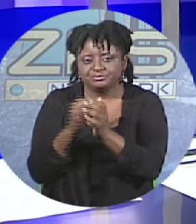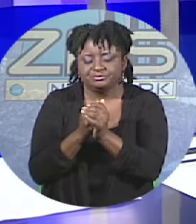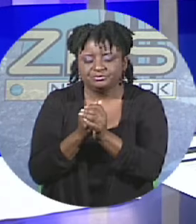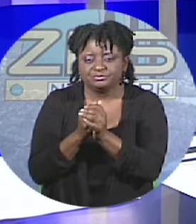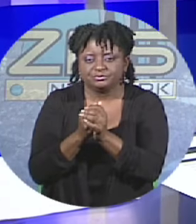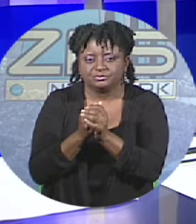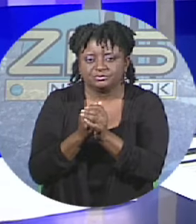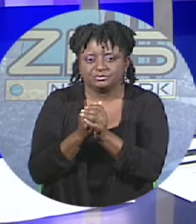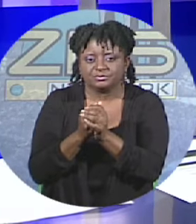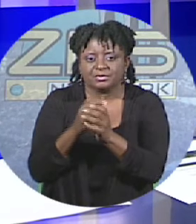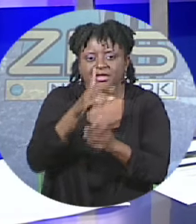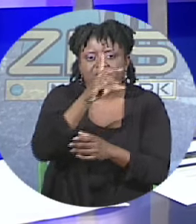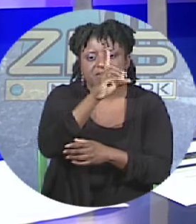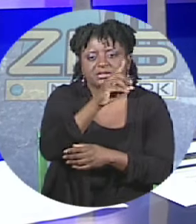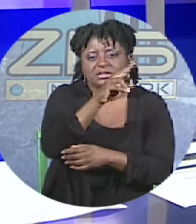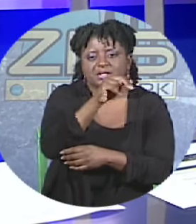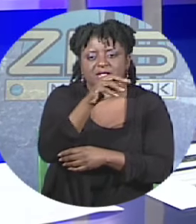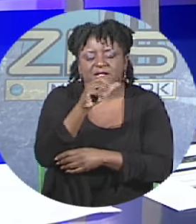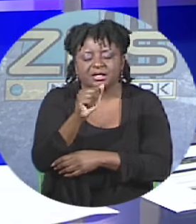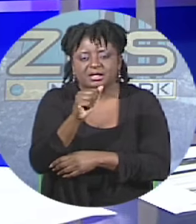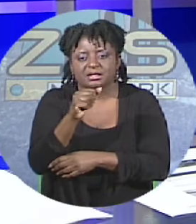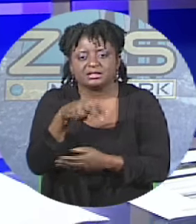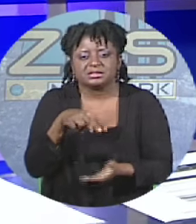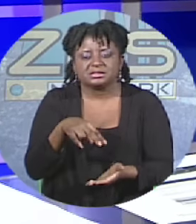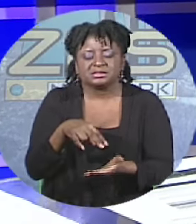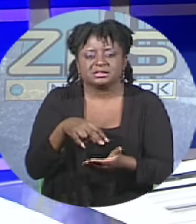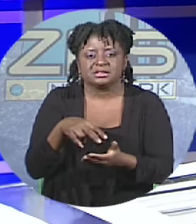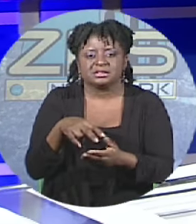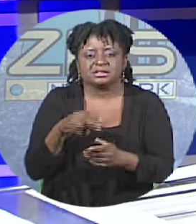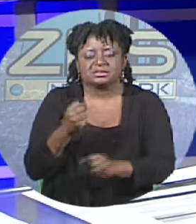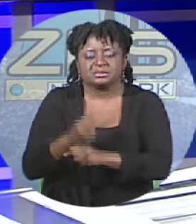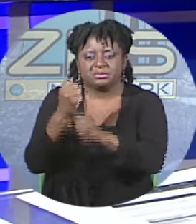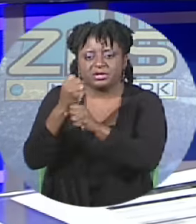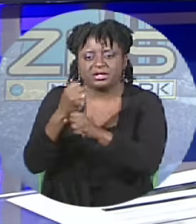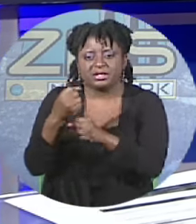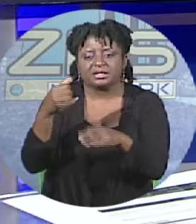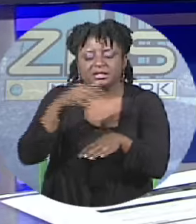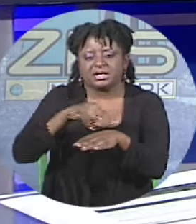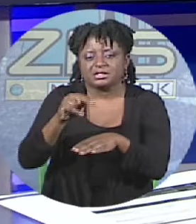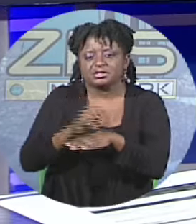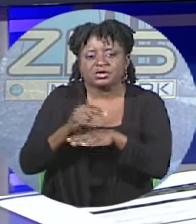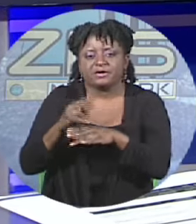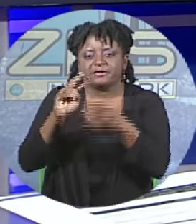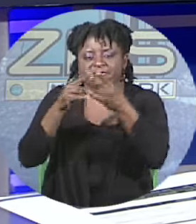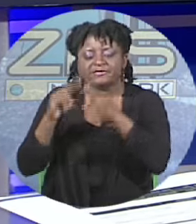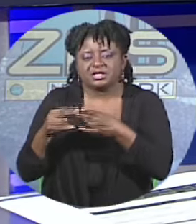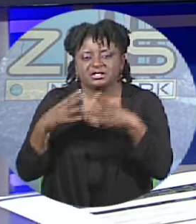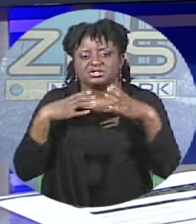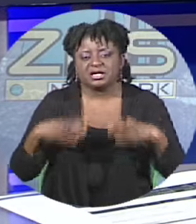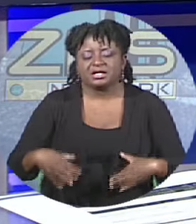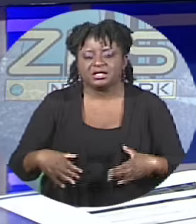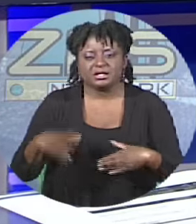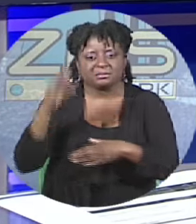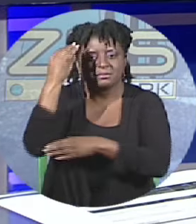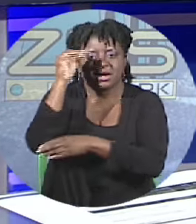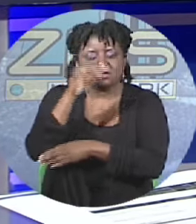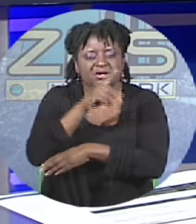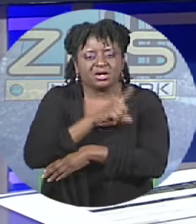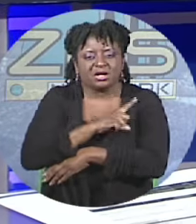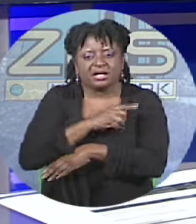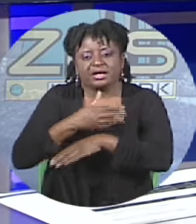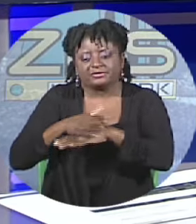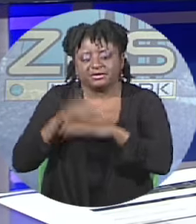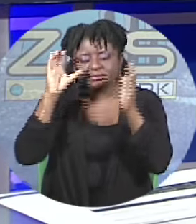Meanwhile, Democratic National Alliance is standing by its Nassau Village candidate, Mario Lockhart, after pictures surfaced on social media this